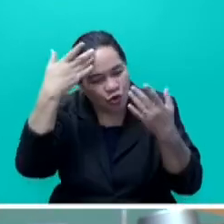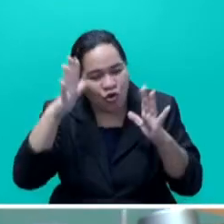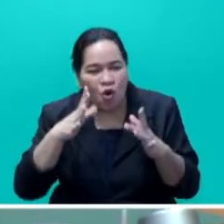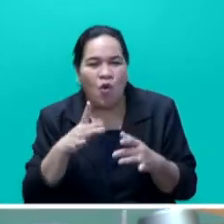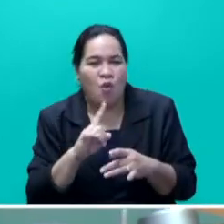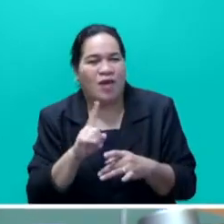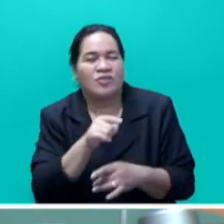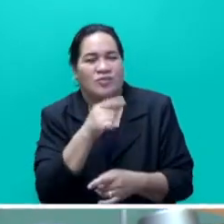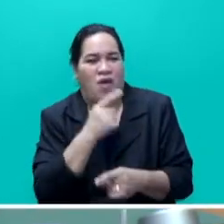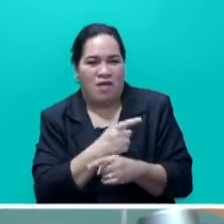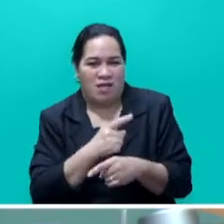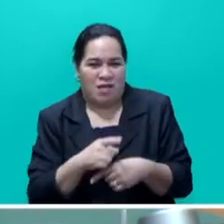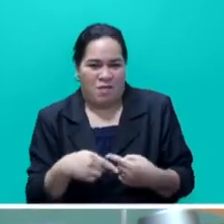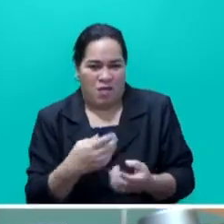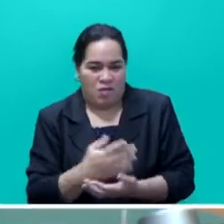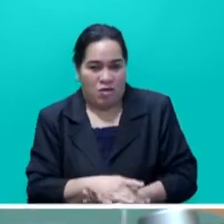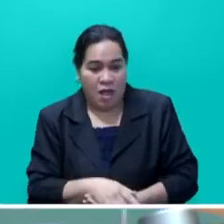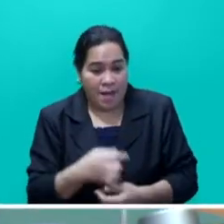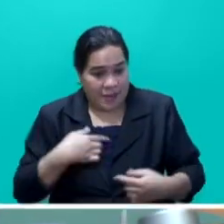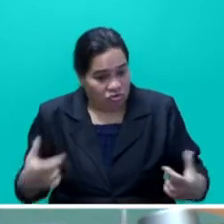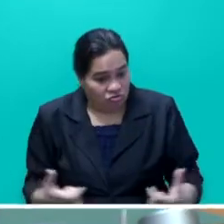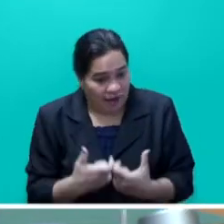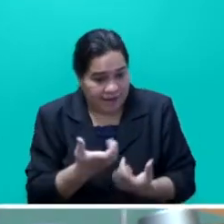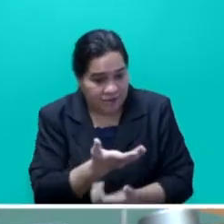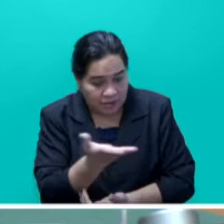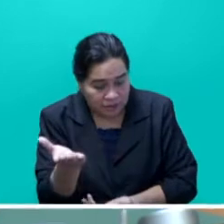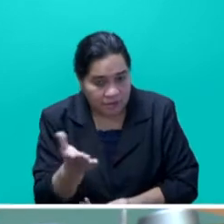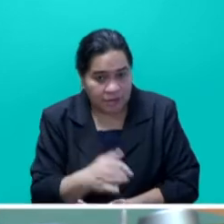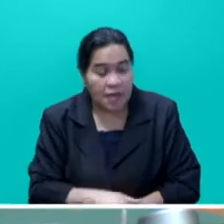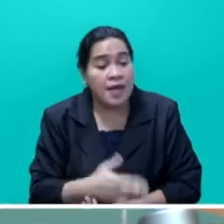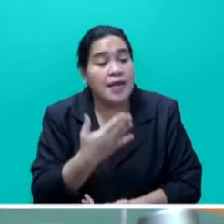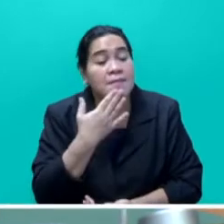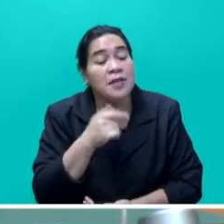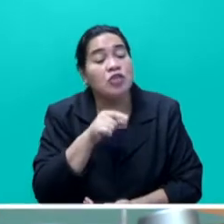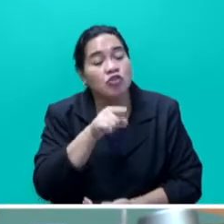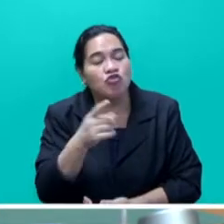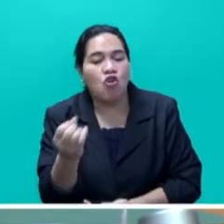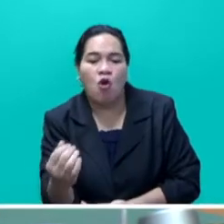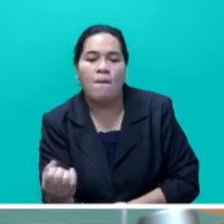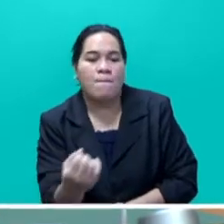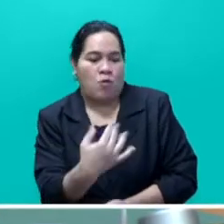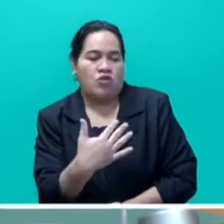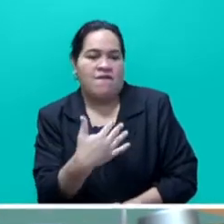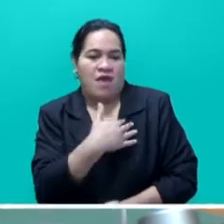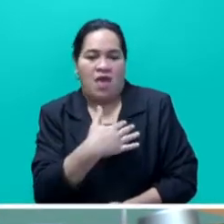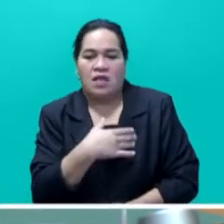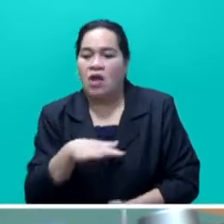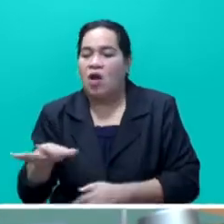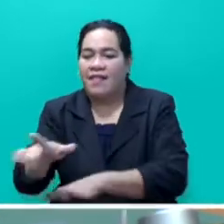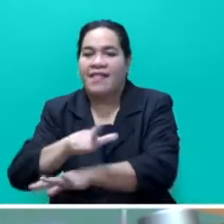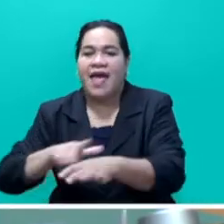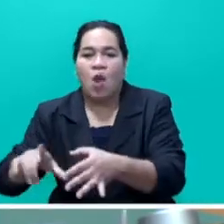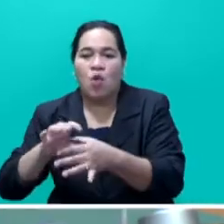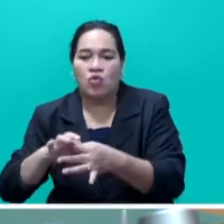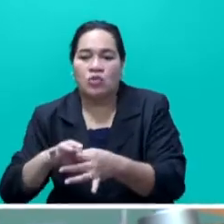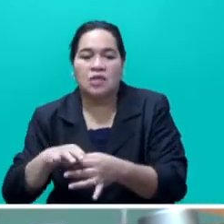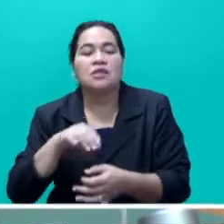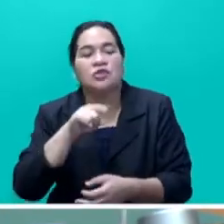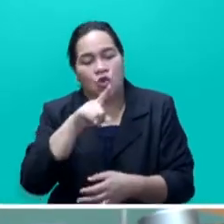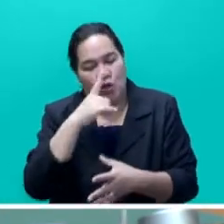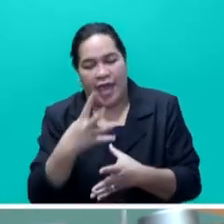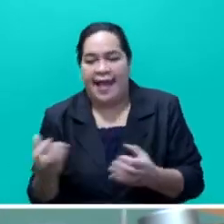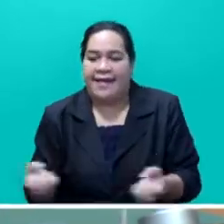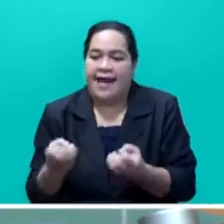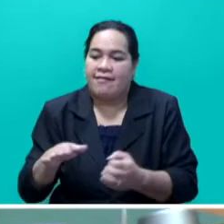Sayer. I'm challenging them now, Mr Speaker Sayer, go motivate all and honest to, you know, encourage them to get into commercial